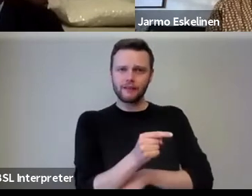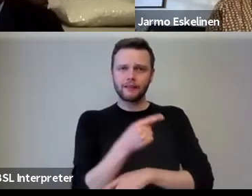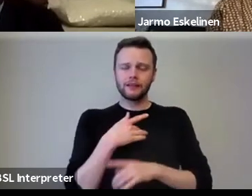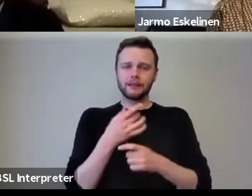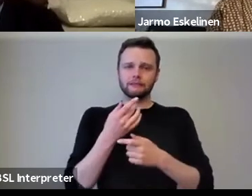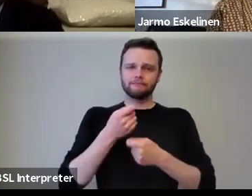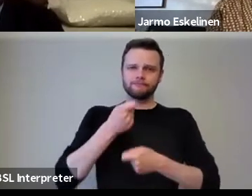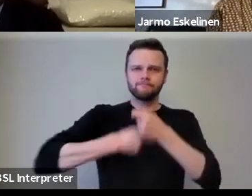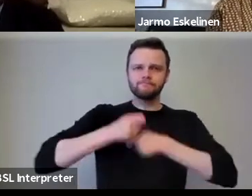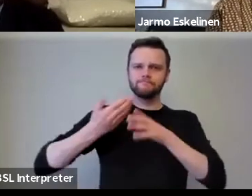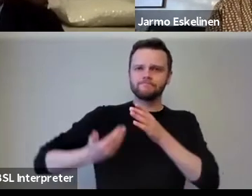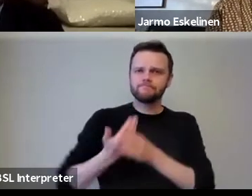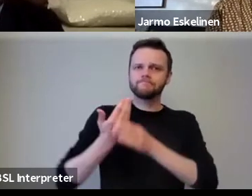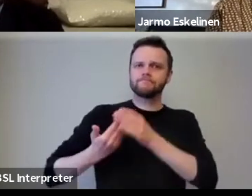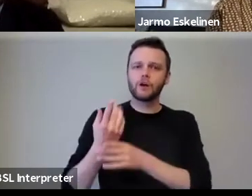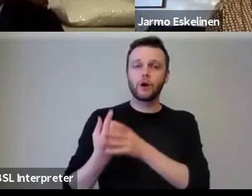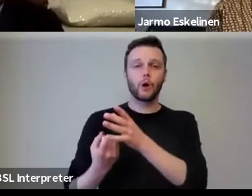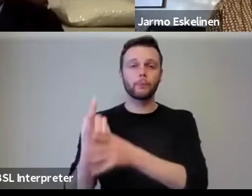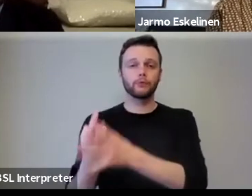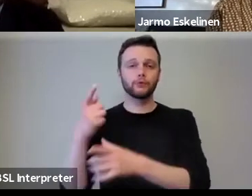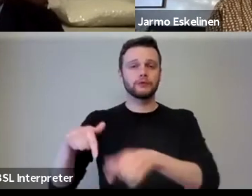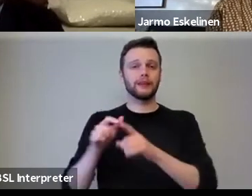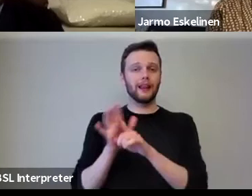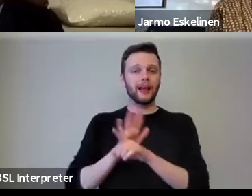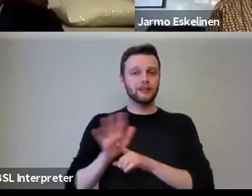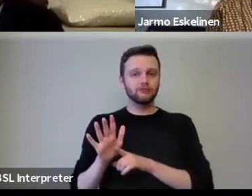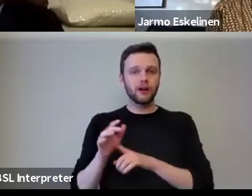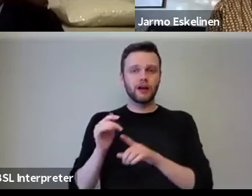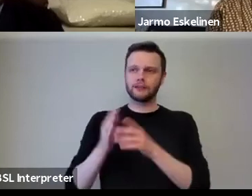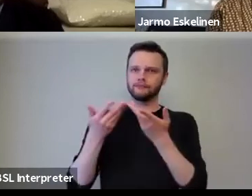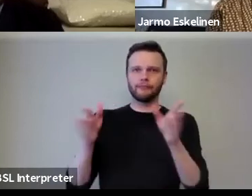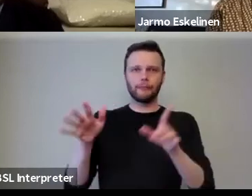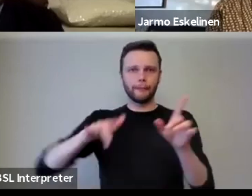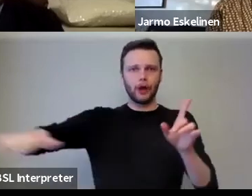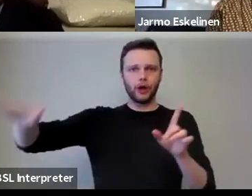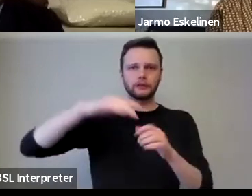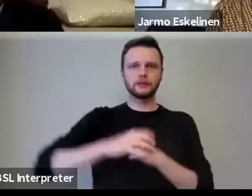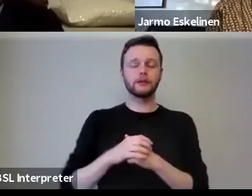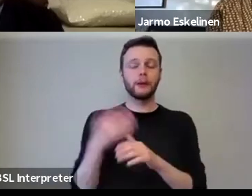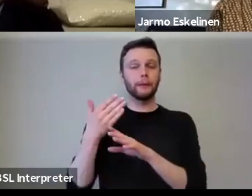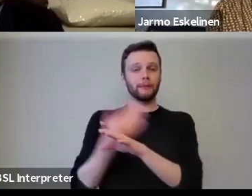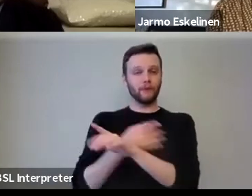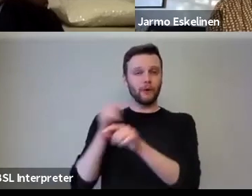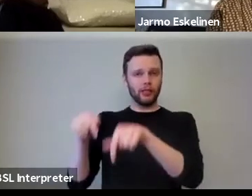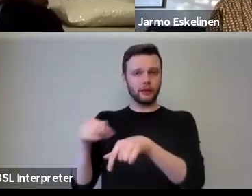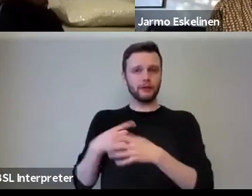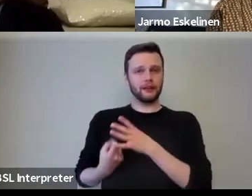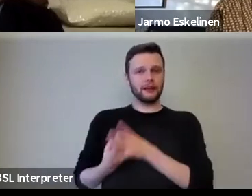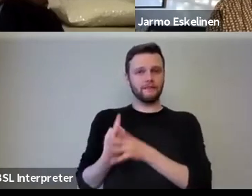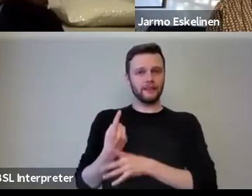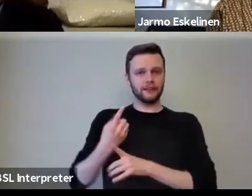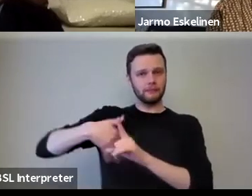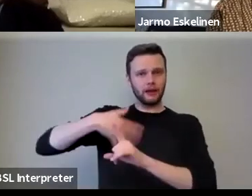help generate, uh, opportunity in Edinburgh and, and, um, beyond. prior to that, you came from an events background. You're well